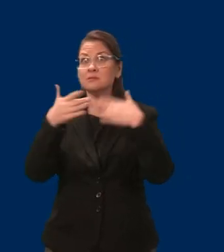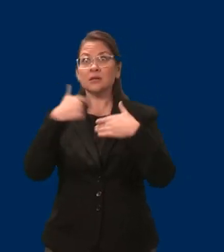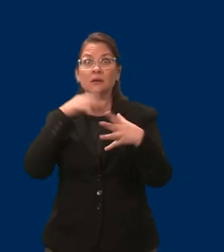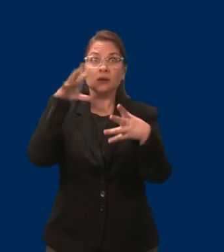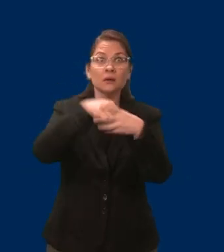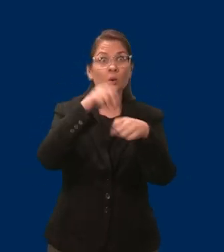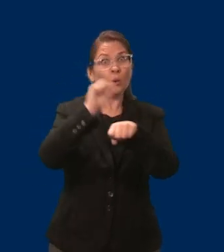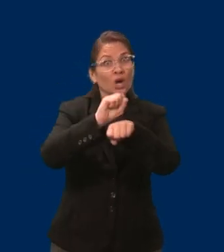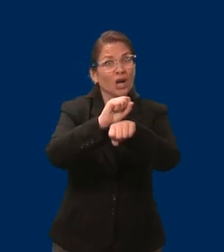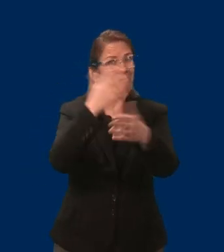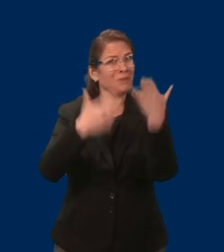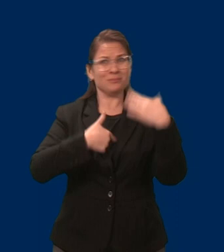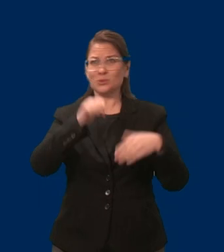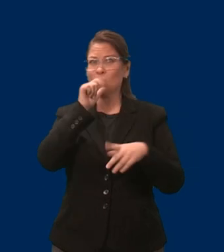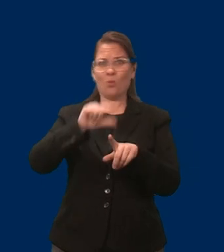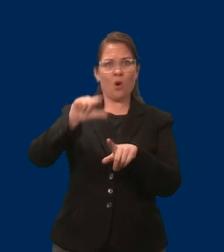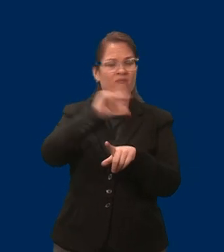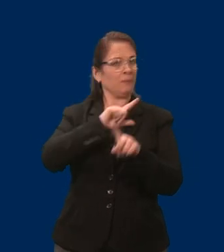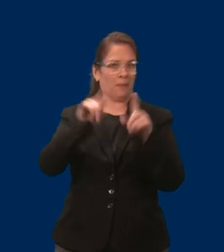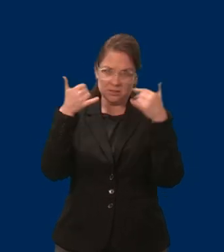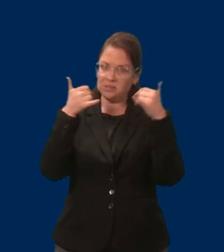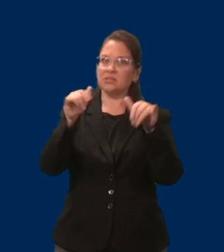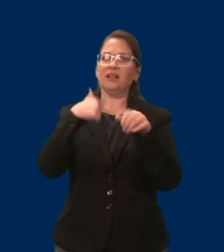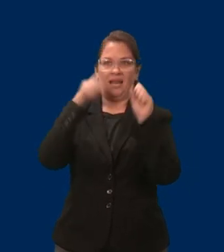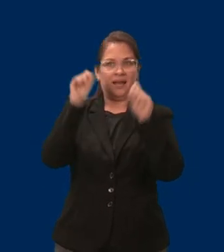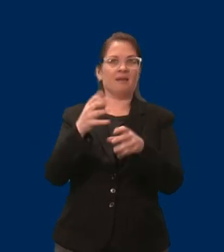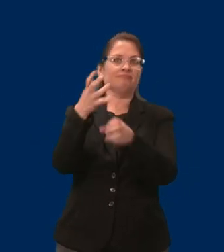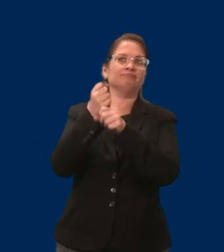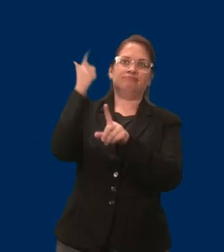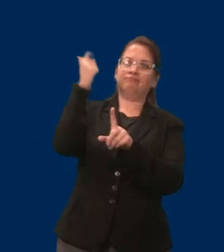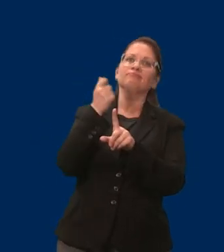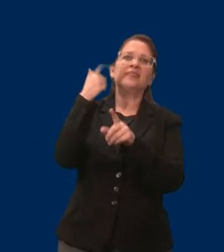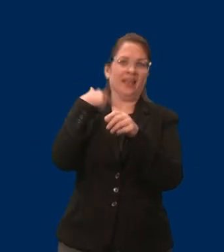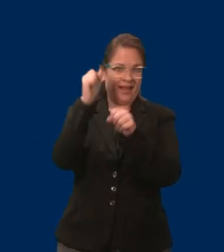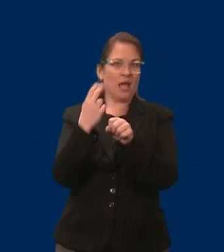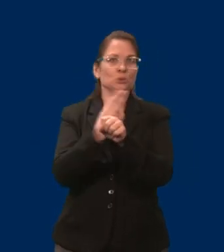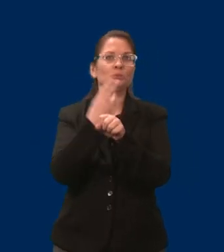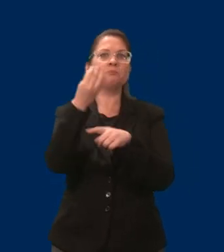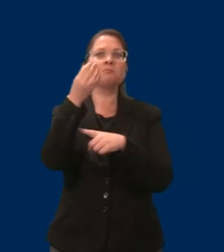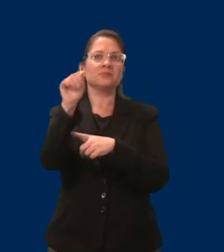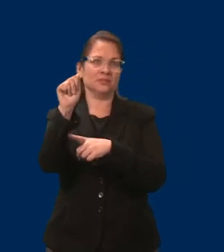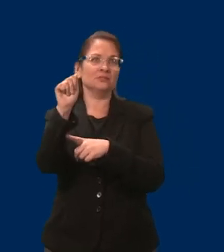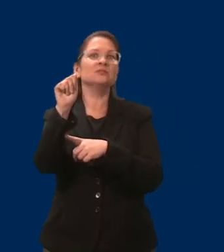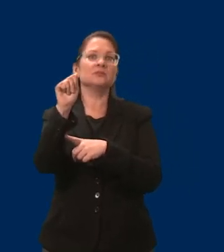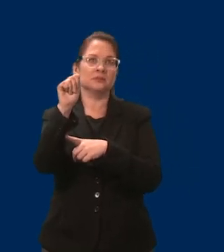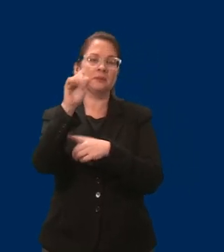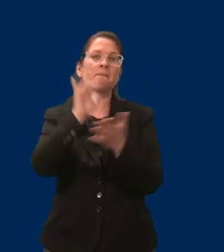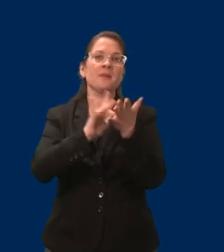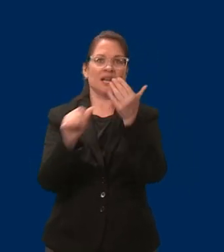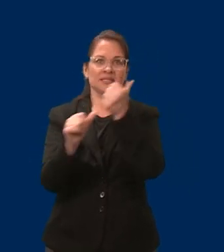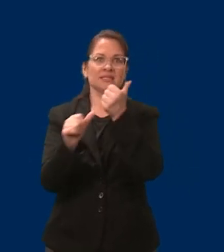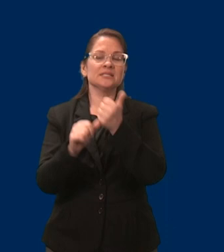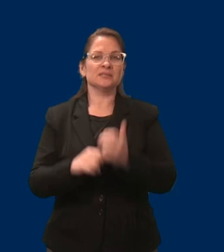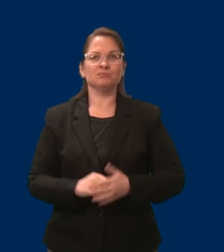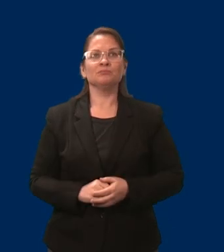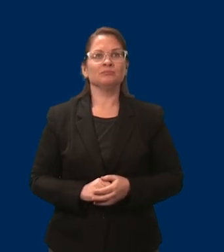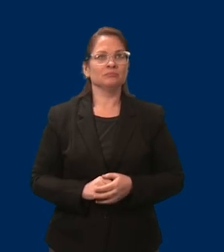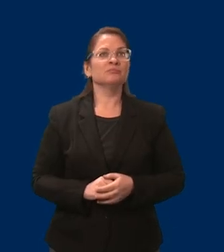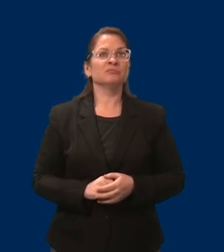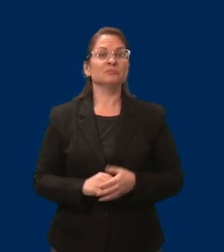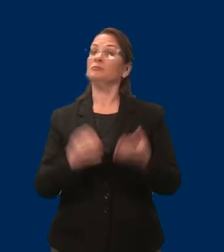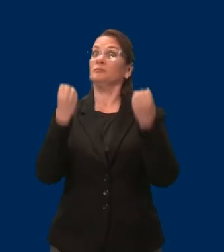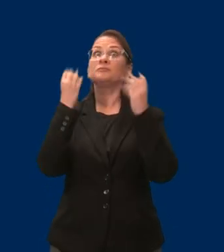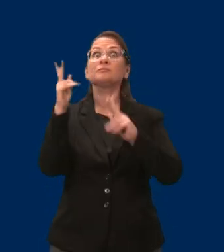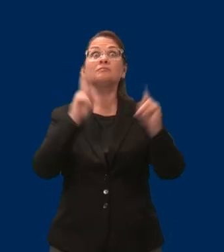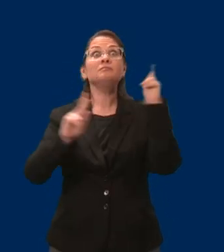Participants pay a monthly premium based on their wages, and this program has allowed so many people to achieve their career goals and still get the